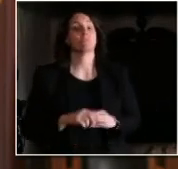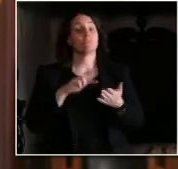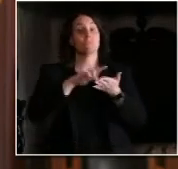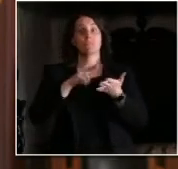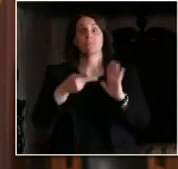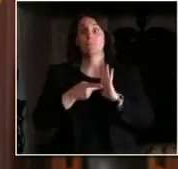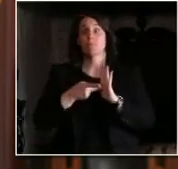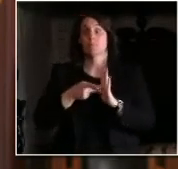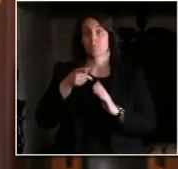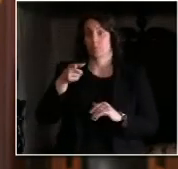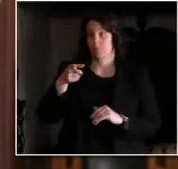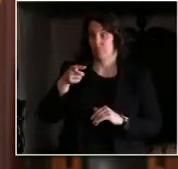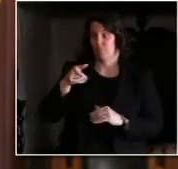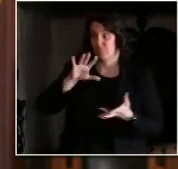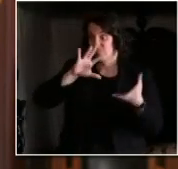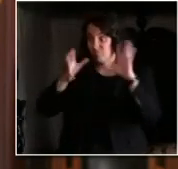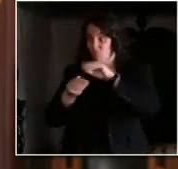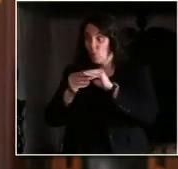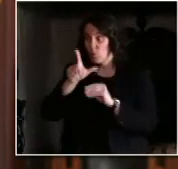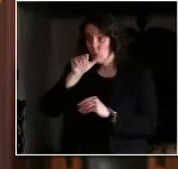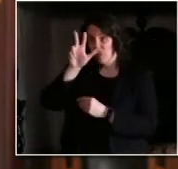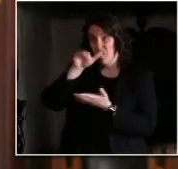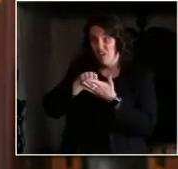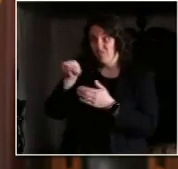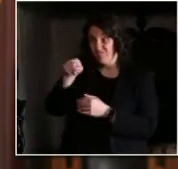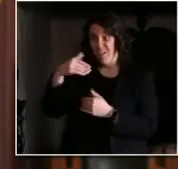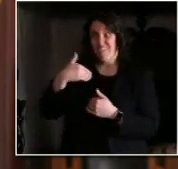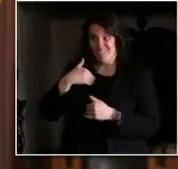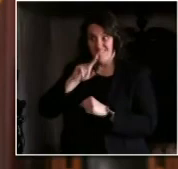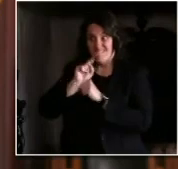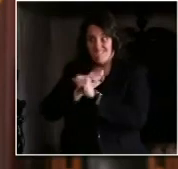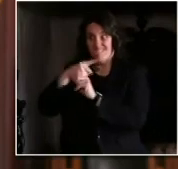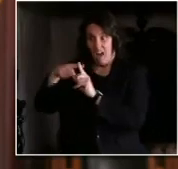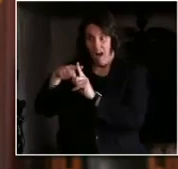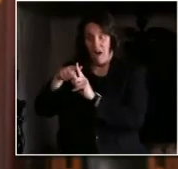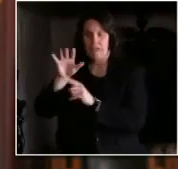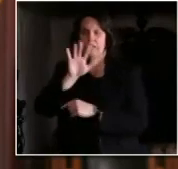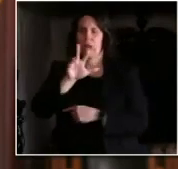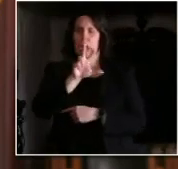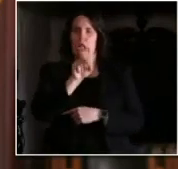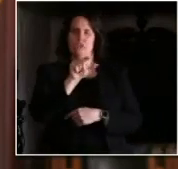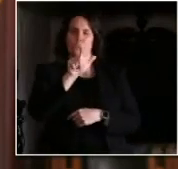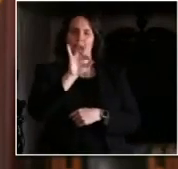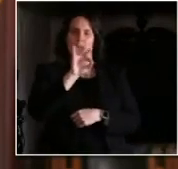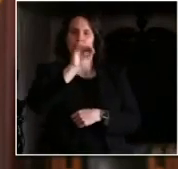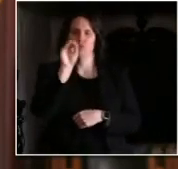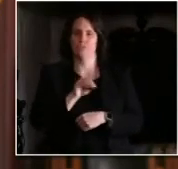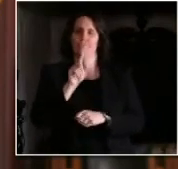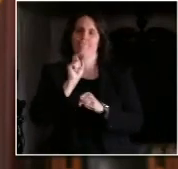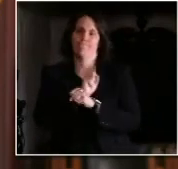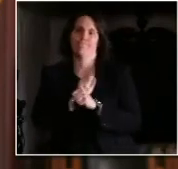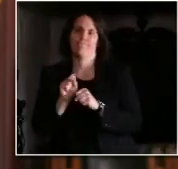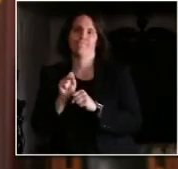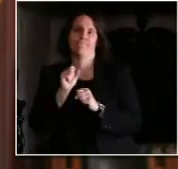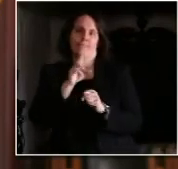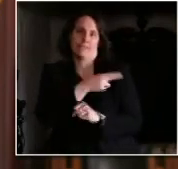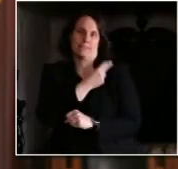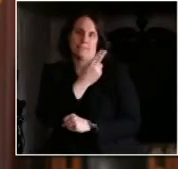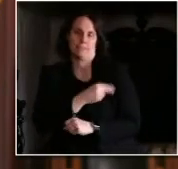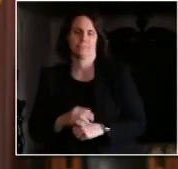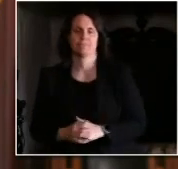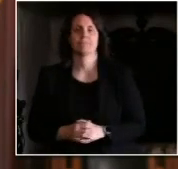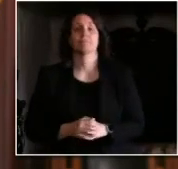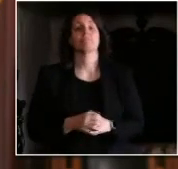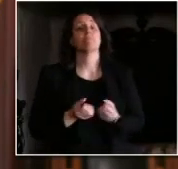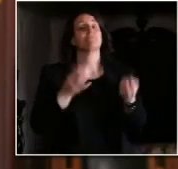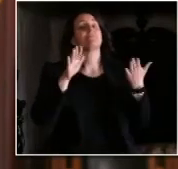hospitalized. Our total death has now reached 197 Wisconsinites. Before we